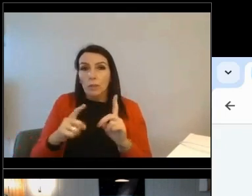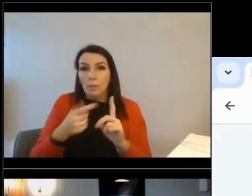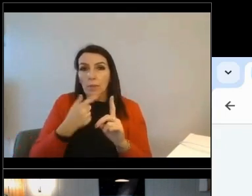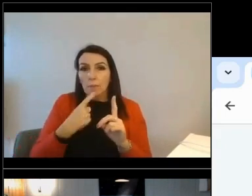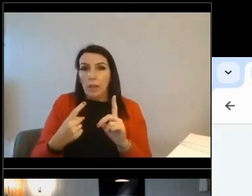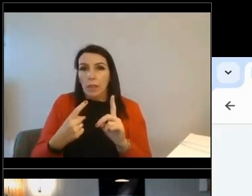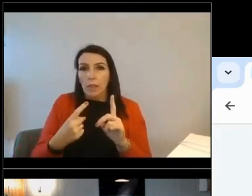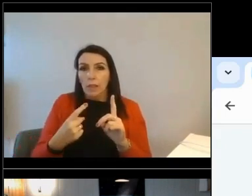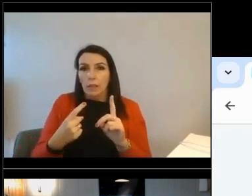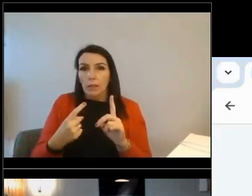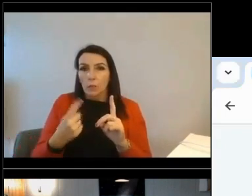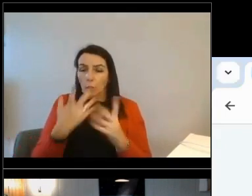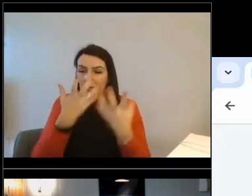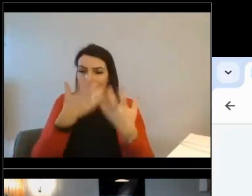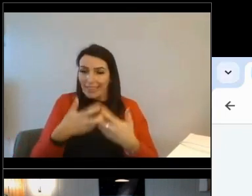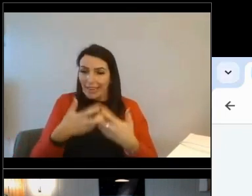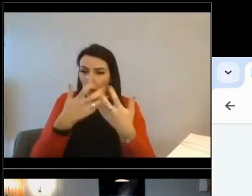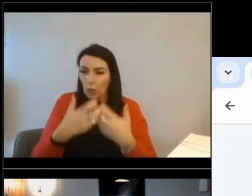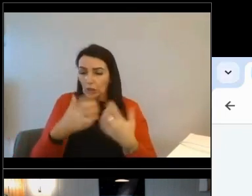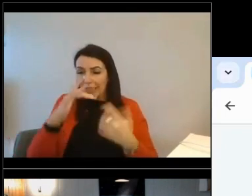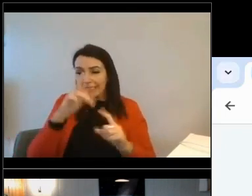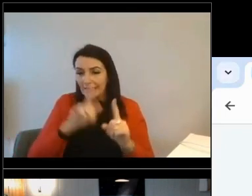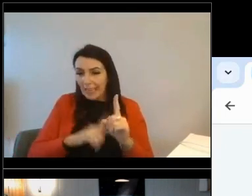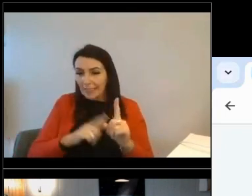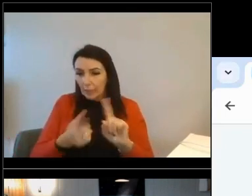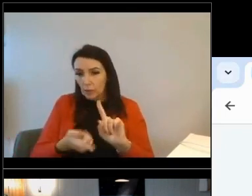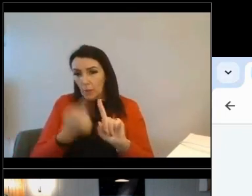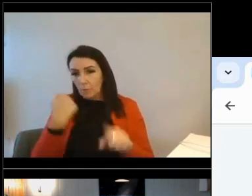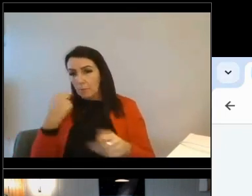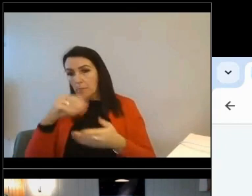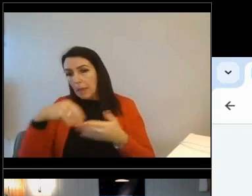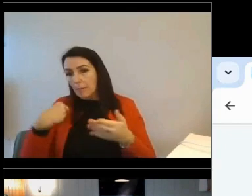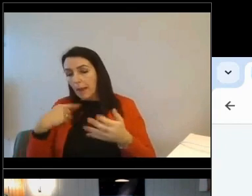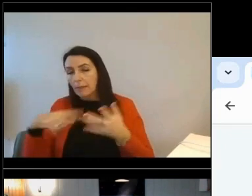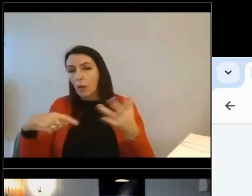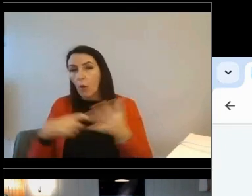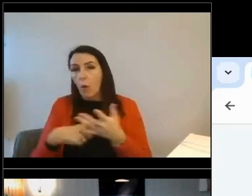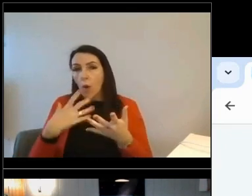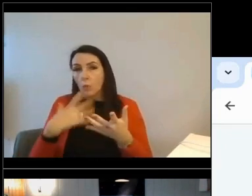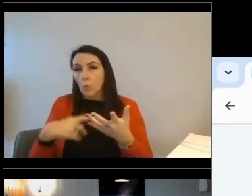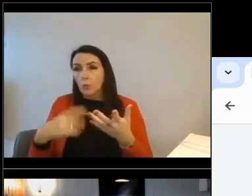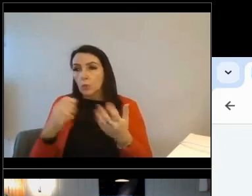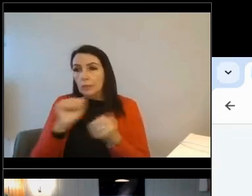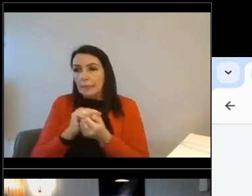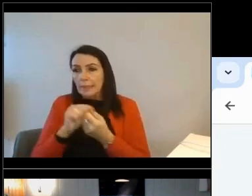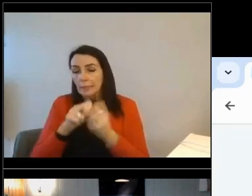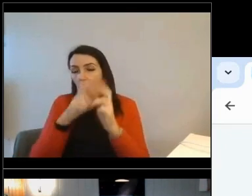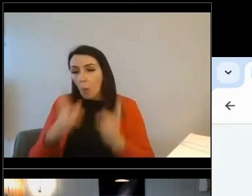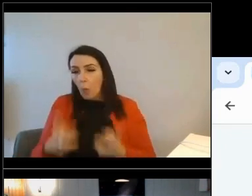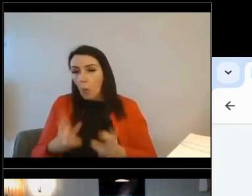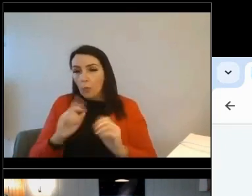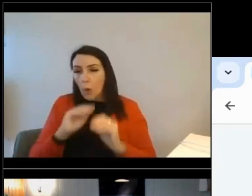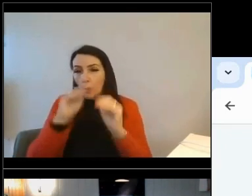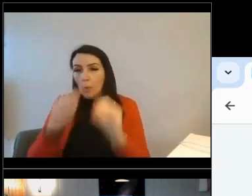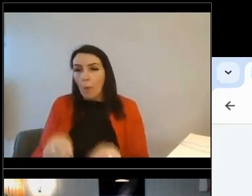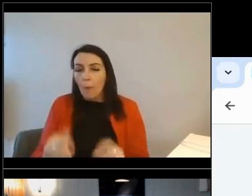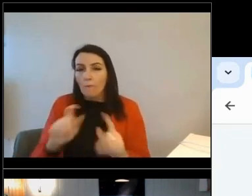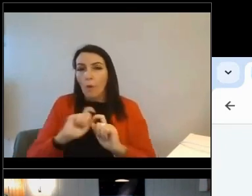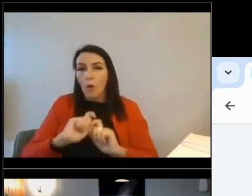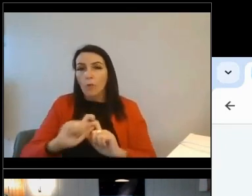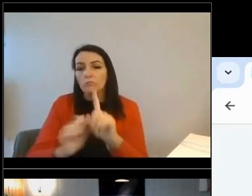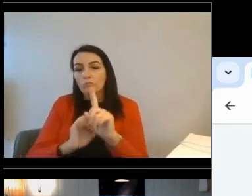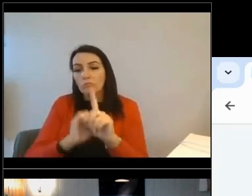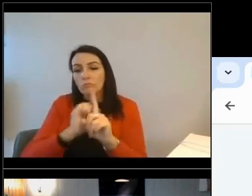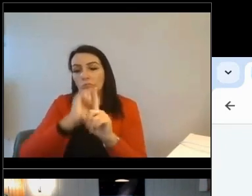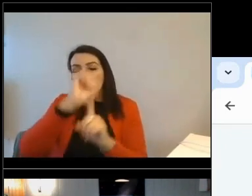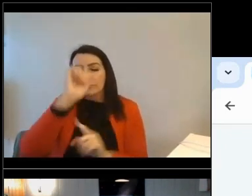that technology in the next 10 years? Or are you looking to move the home on, for example? And as the organization offering this to your